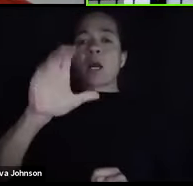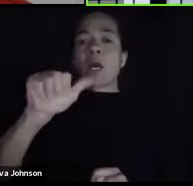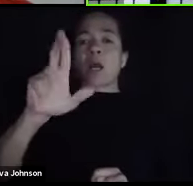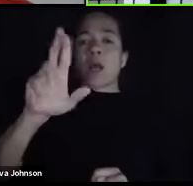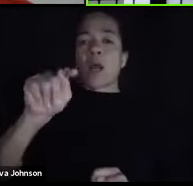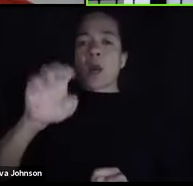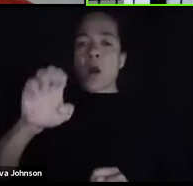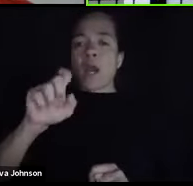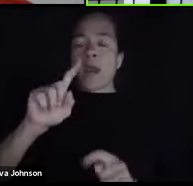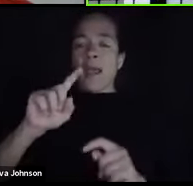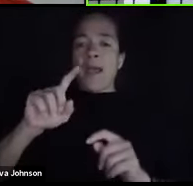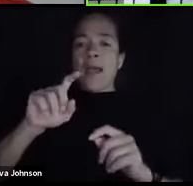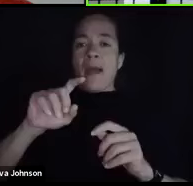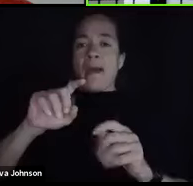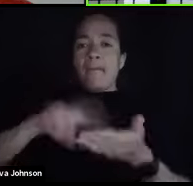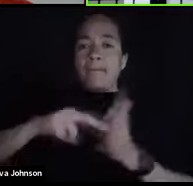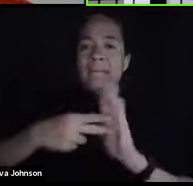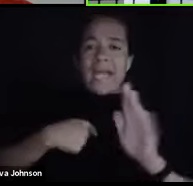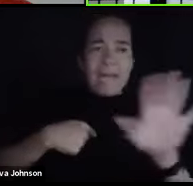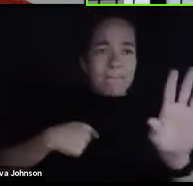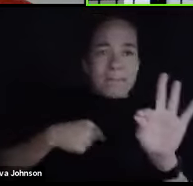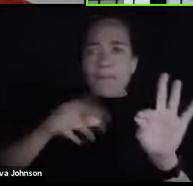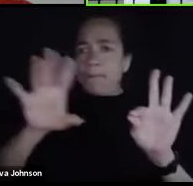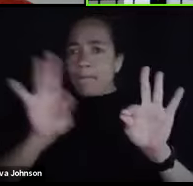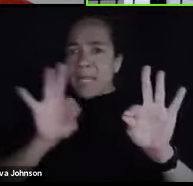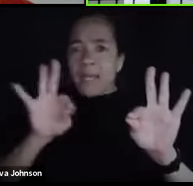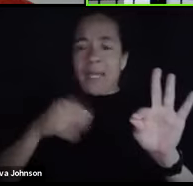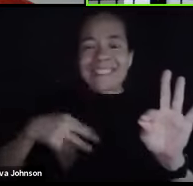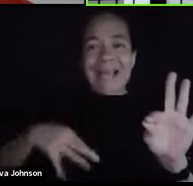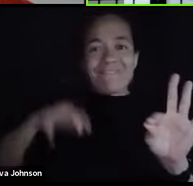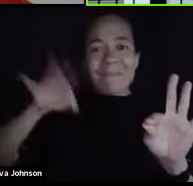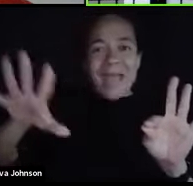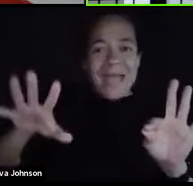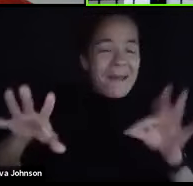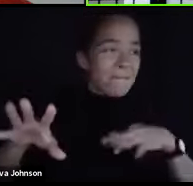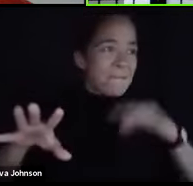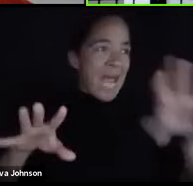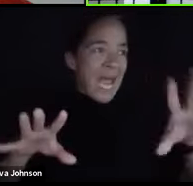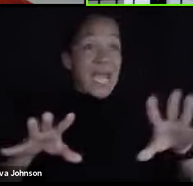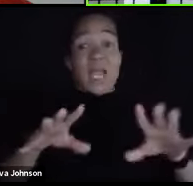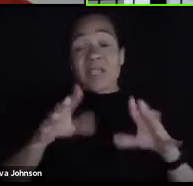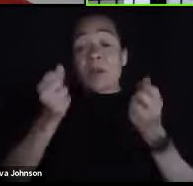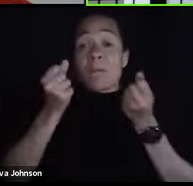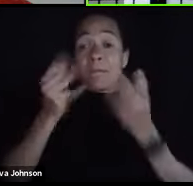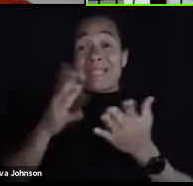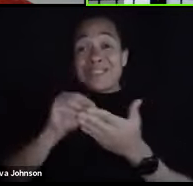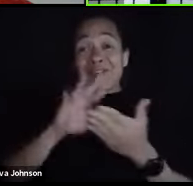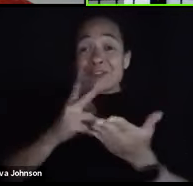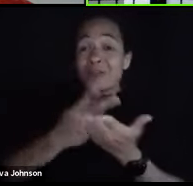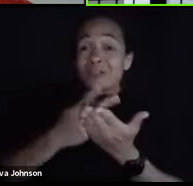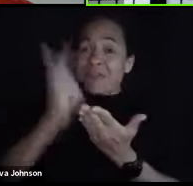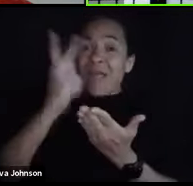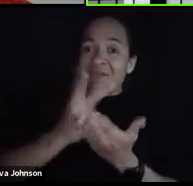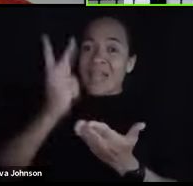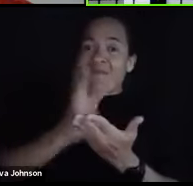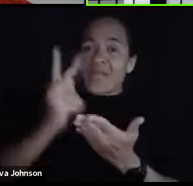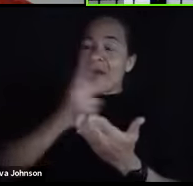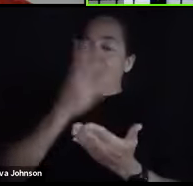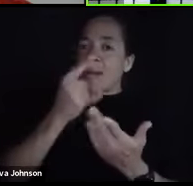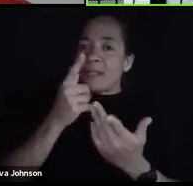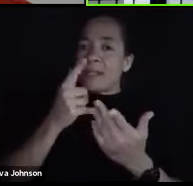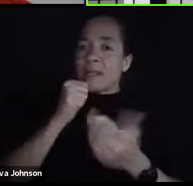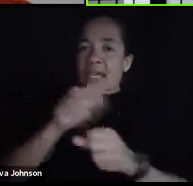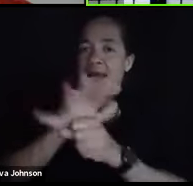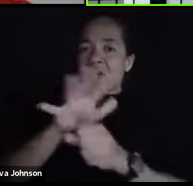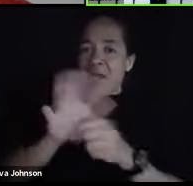failed because they couldn't avail themselves of the type of resources that they needed to succeed. Here at